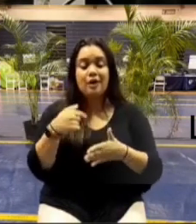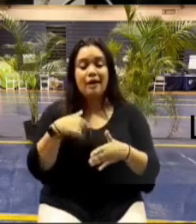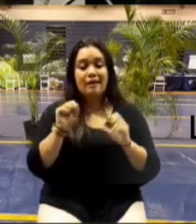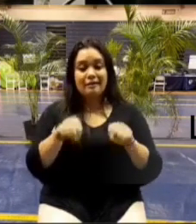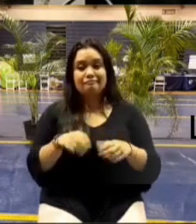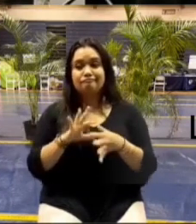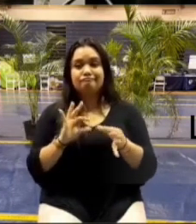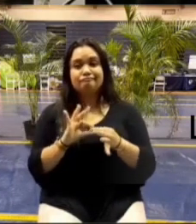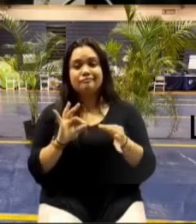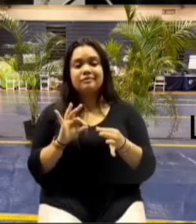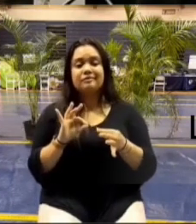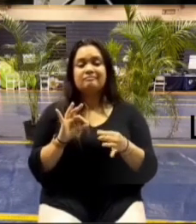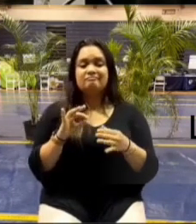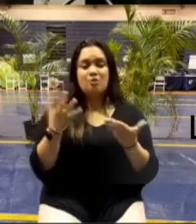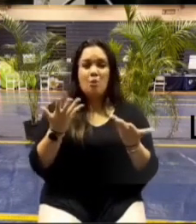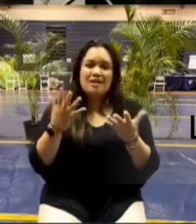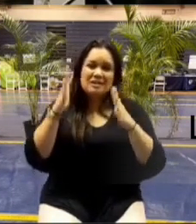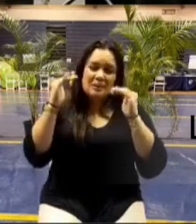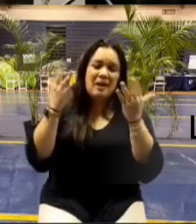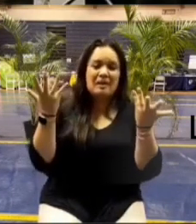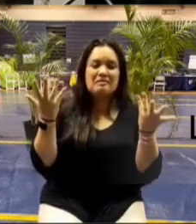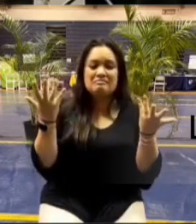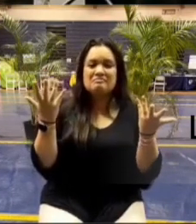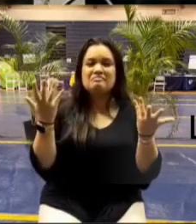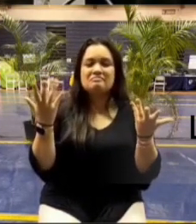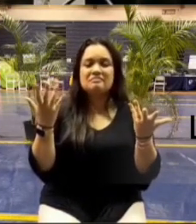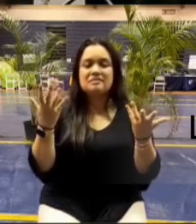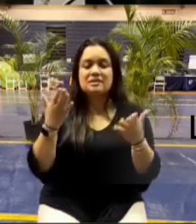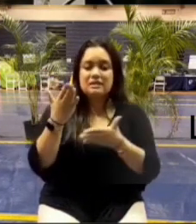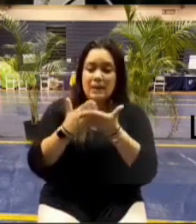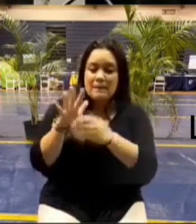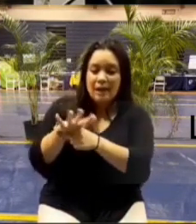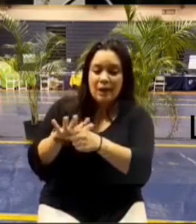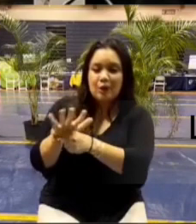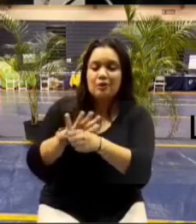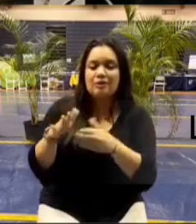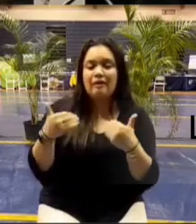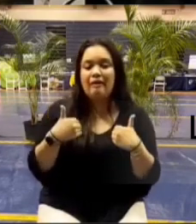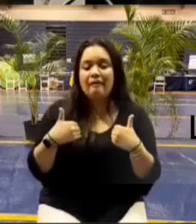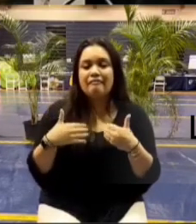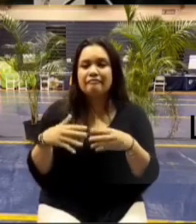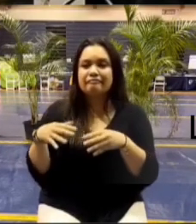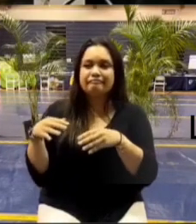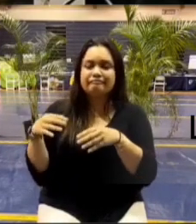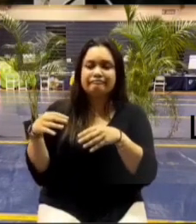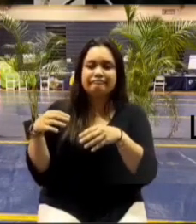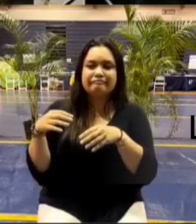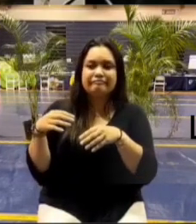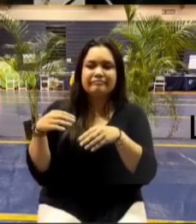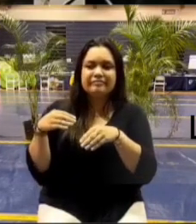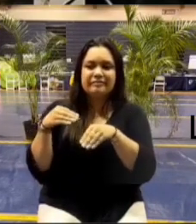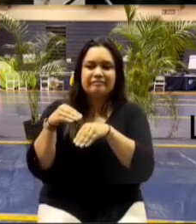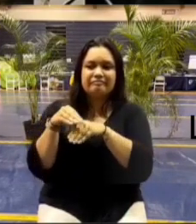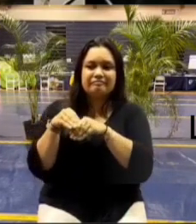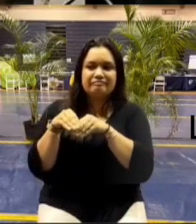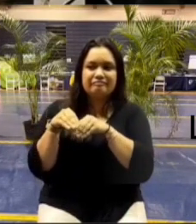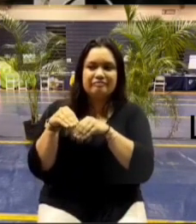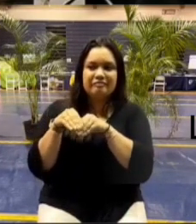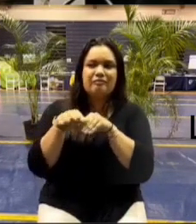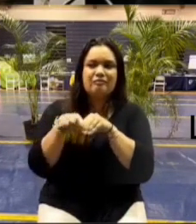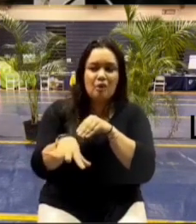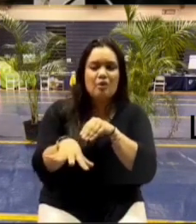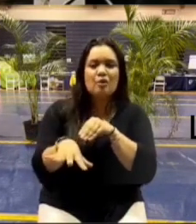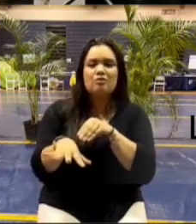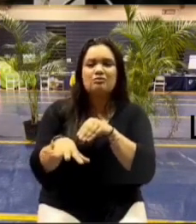say is kind of what was expected there are some areas with a lot of uh inflow and infiltration uh those areas